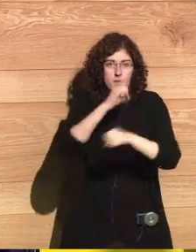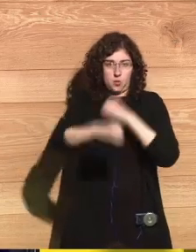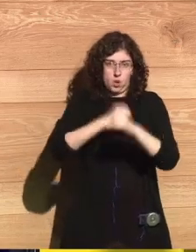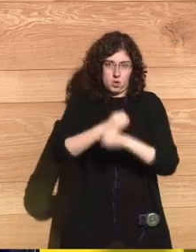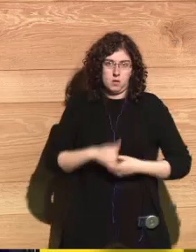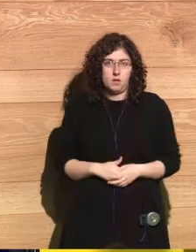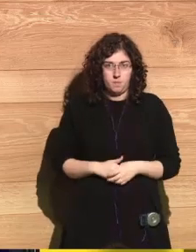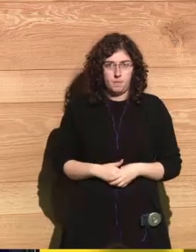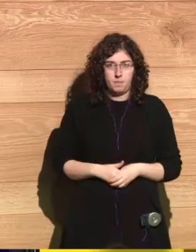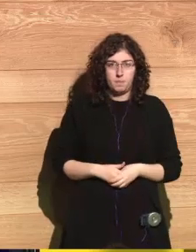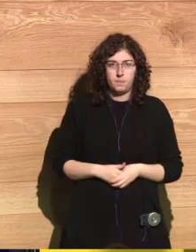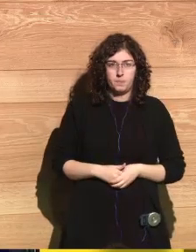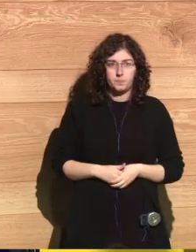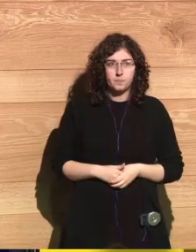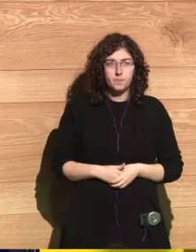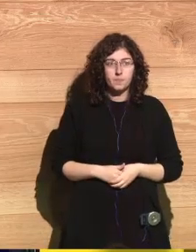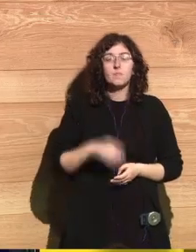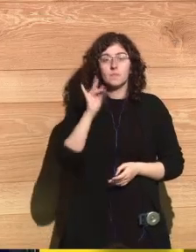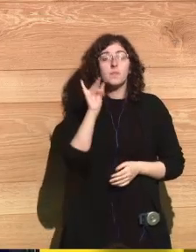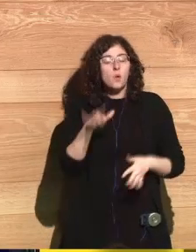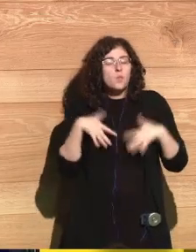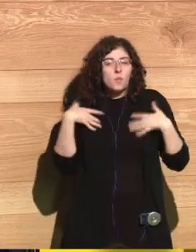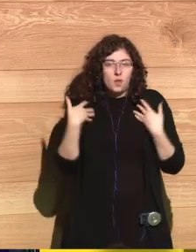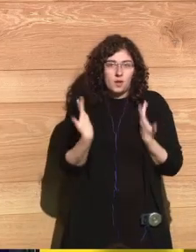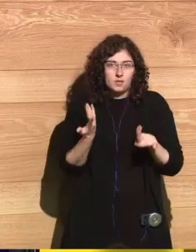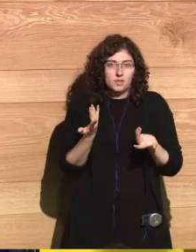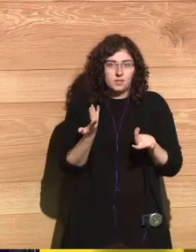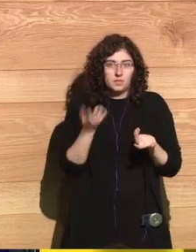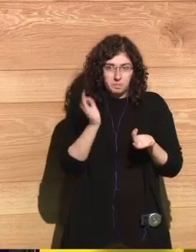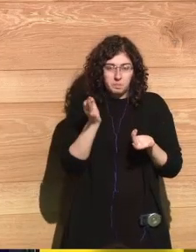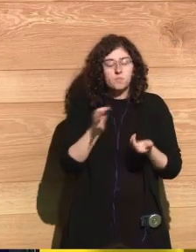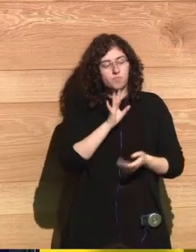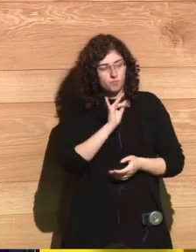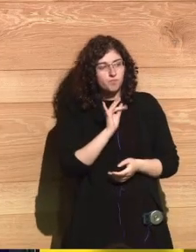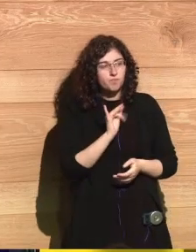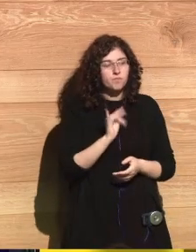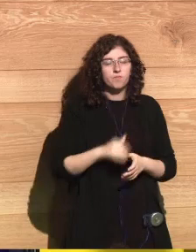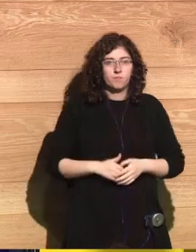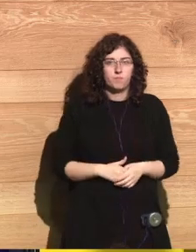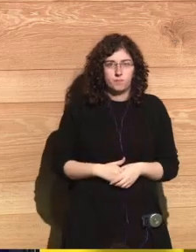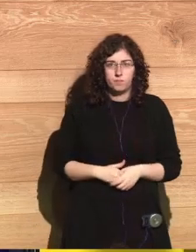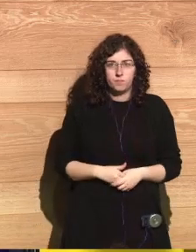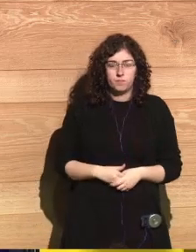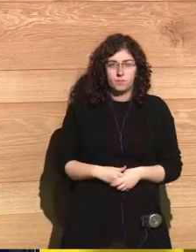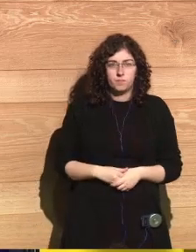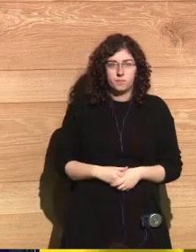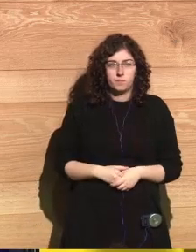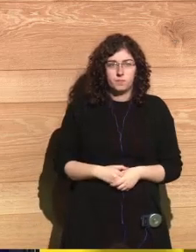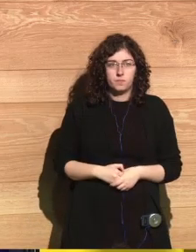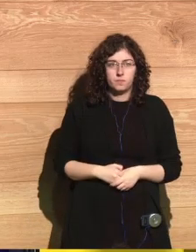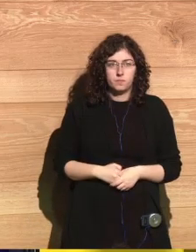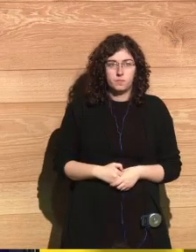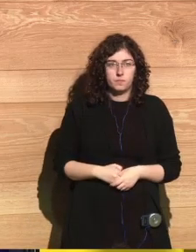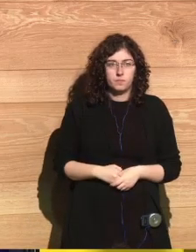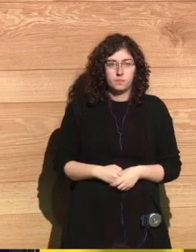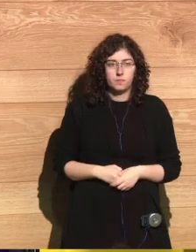wasn't it? That was really, yes. I had dreamed for it for many a